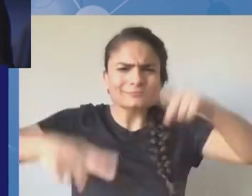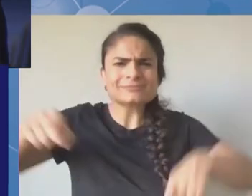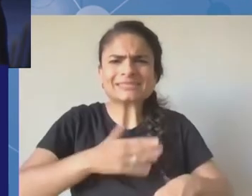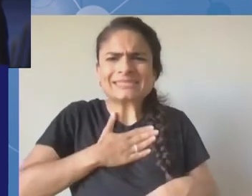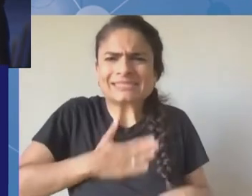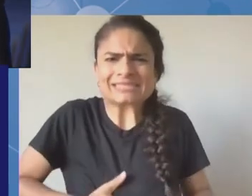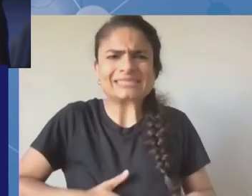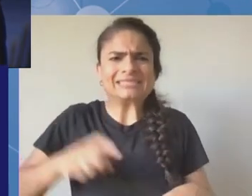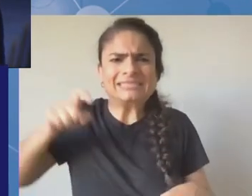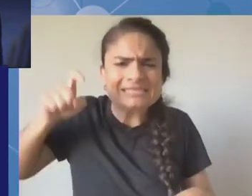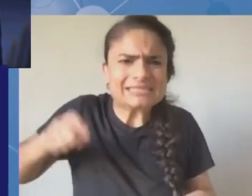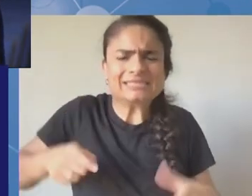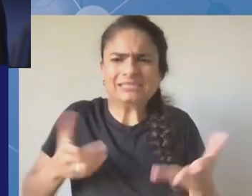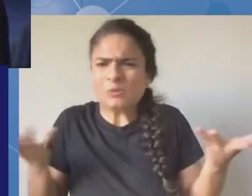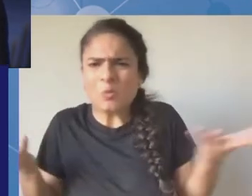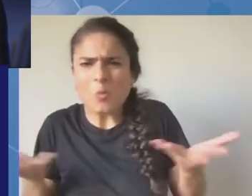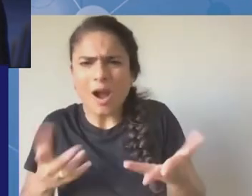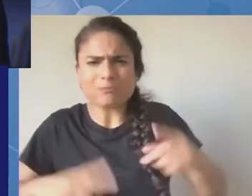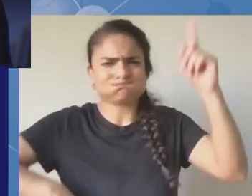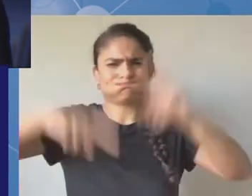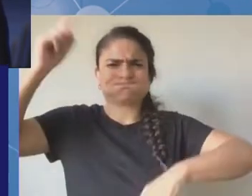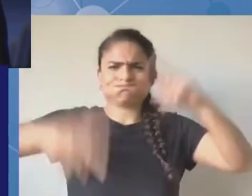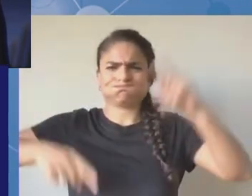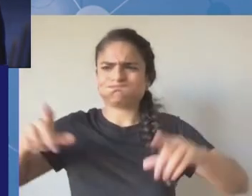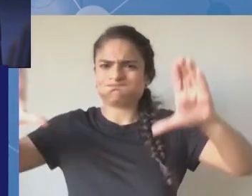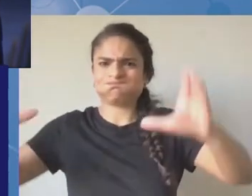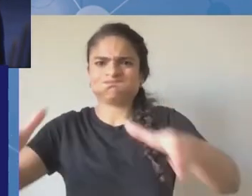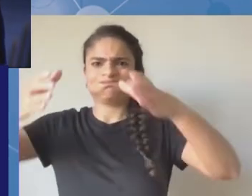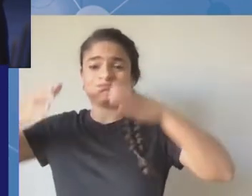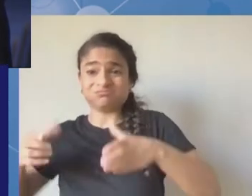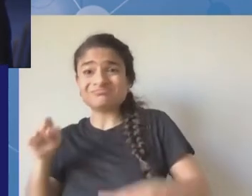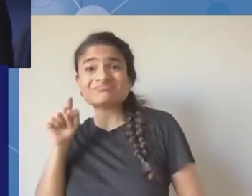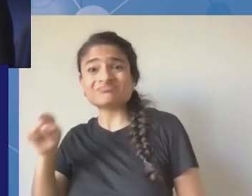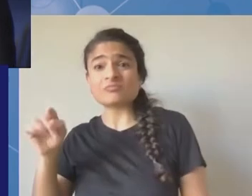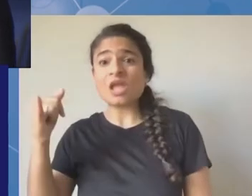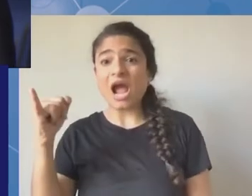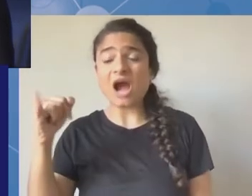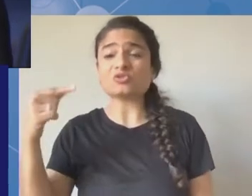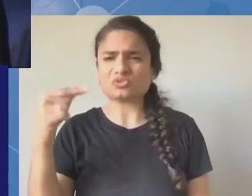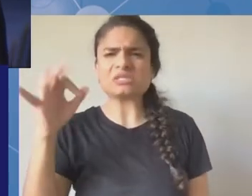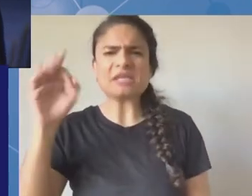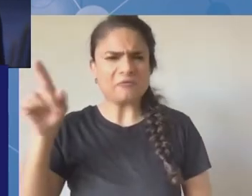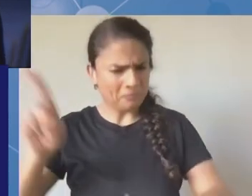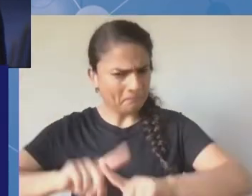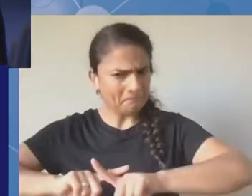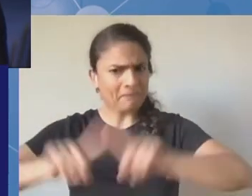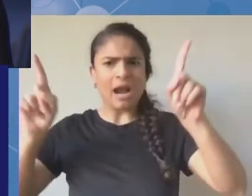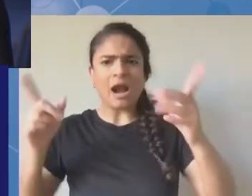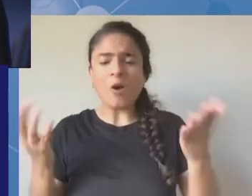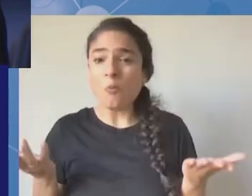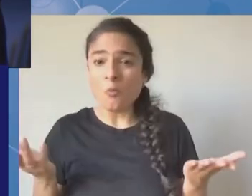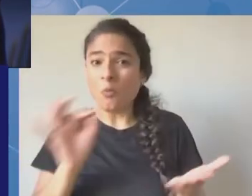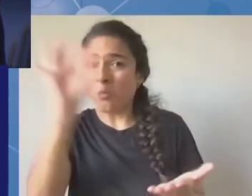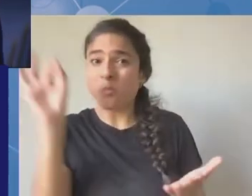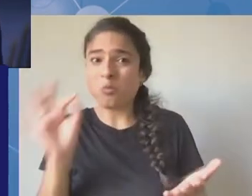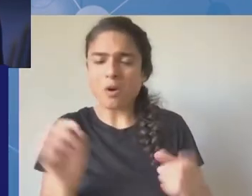where these voices can at least be heard can express themselves um the problem